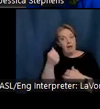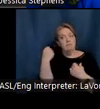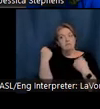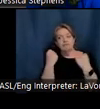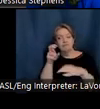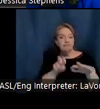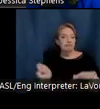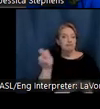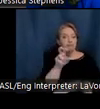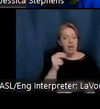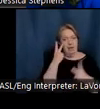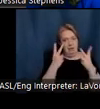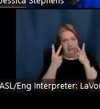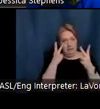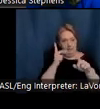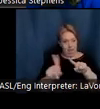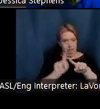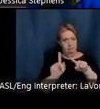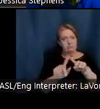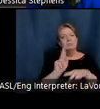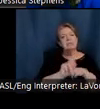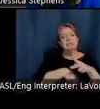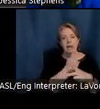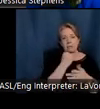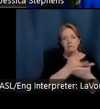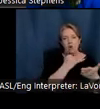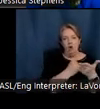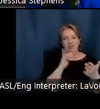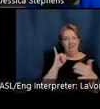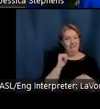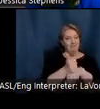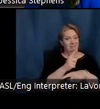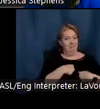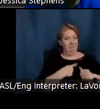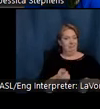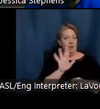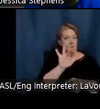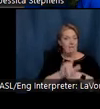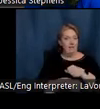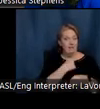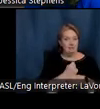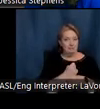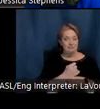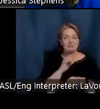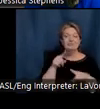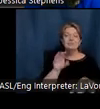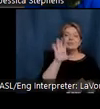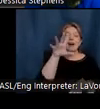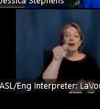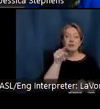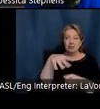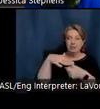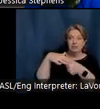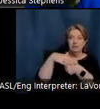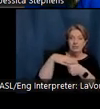25 years since the tour's creation. If you are in Brown County, Indiana, during October, or any